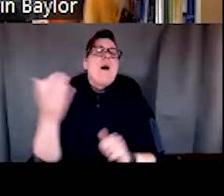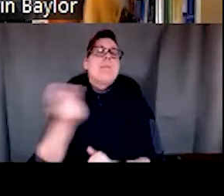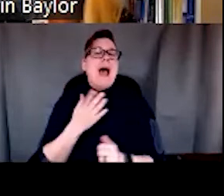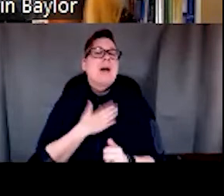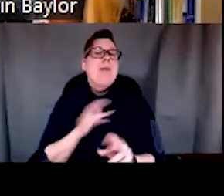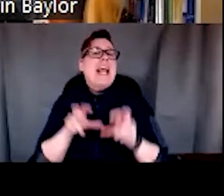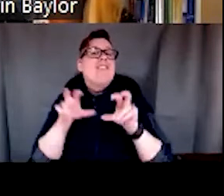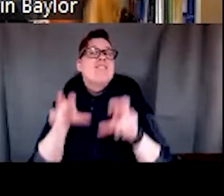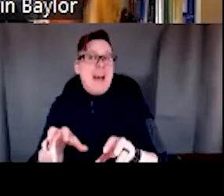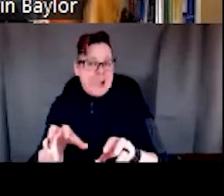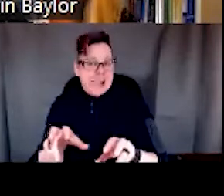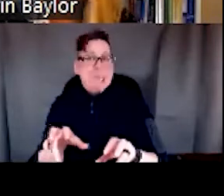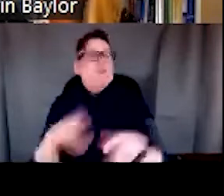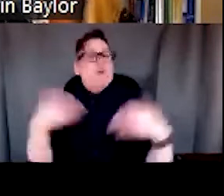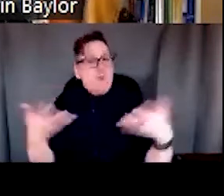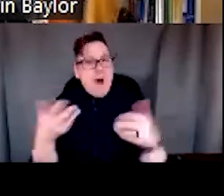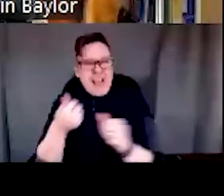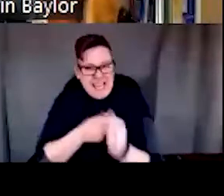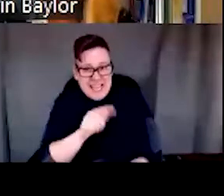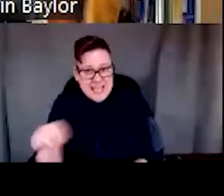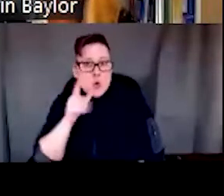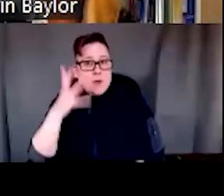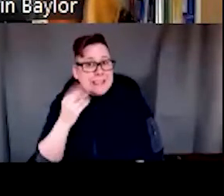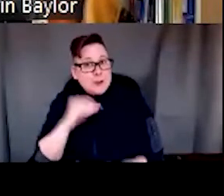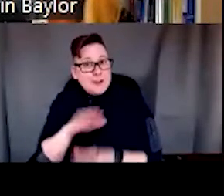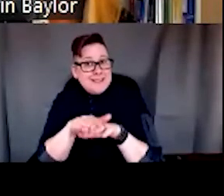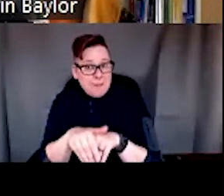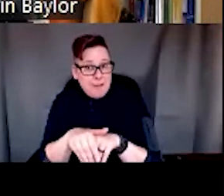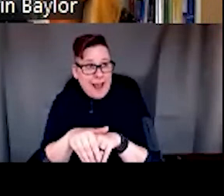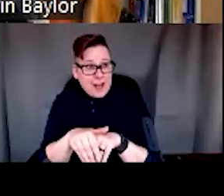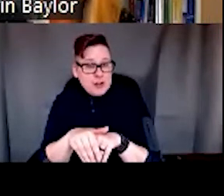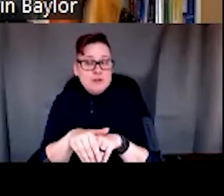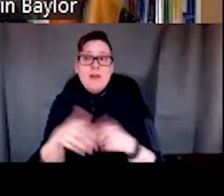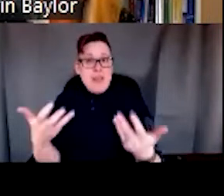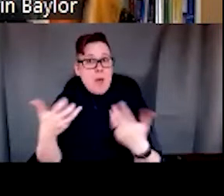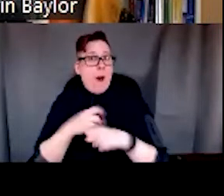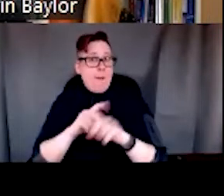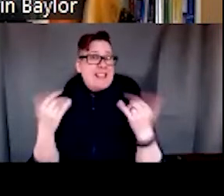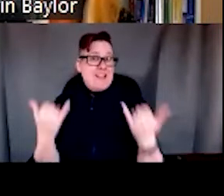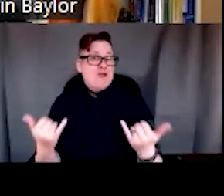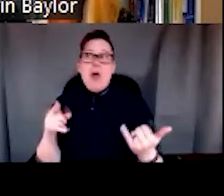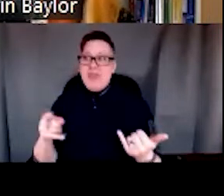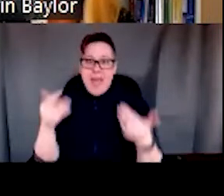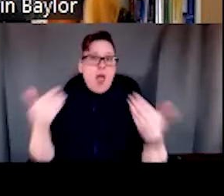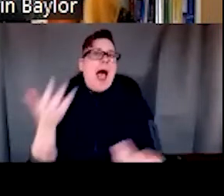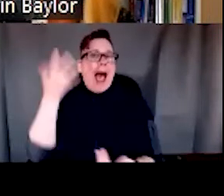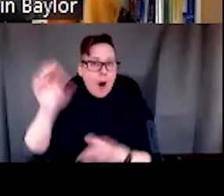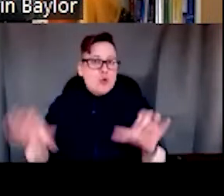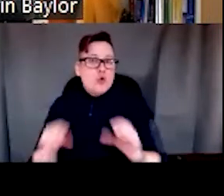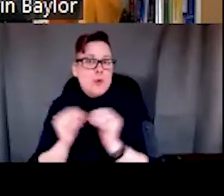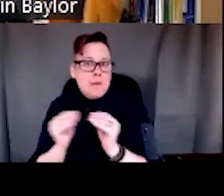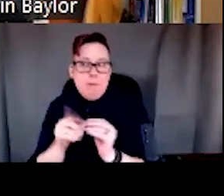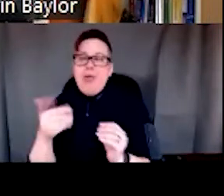each individual that goes through this, wanting to make a difference, wanting to do more, having